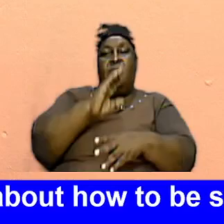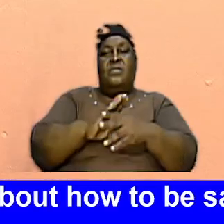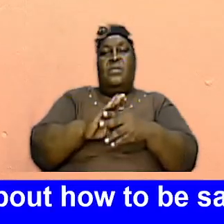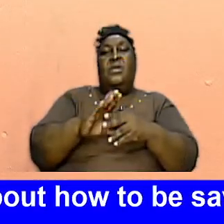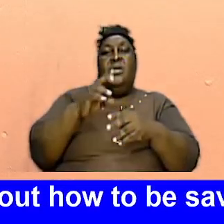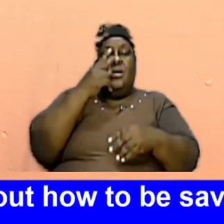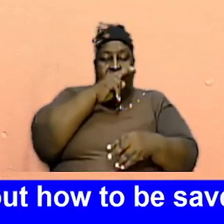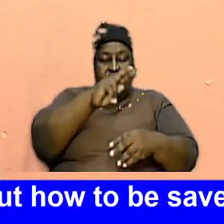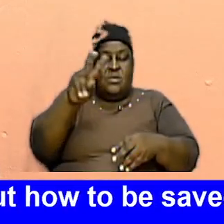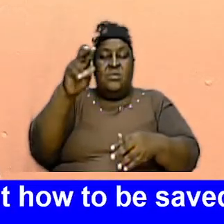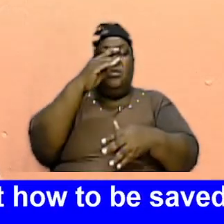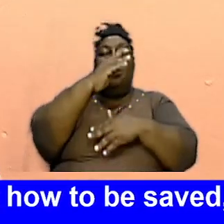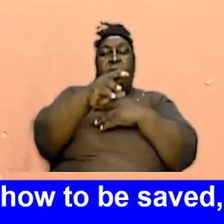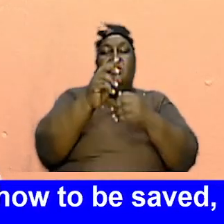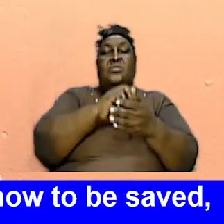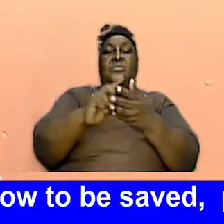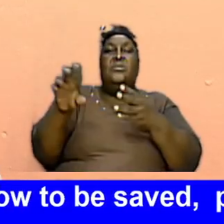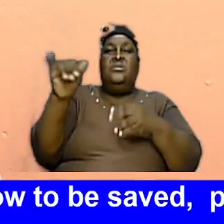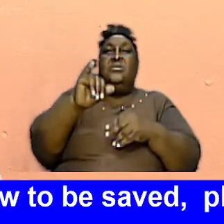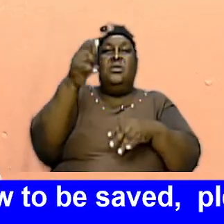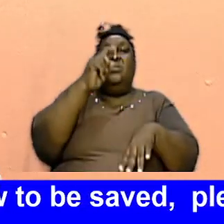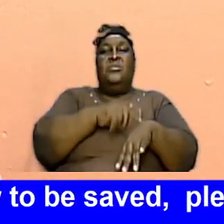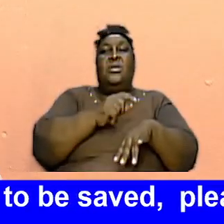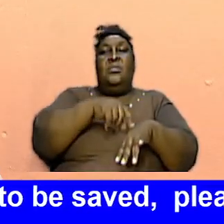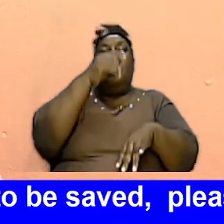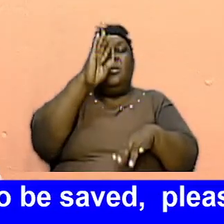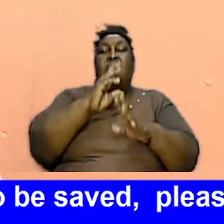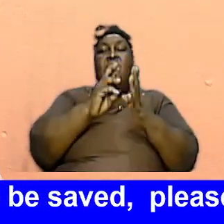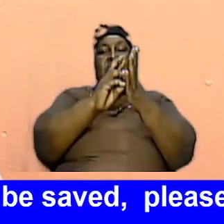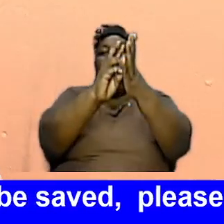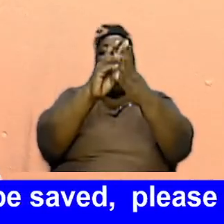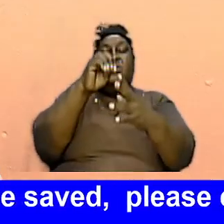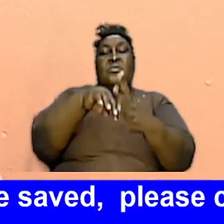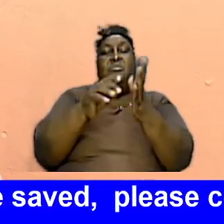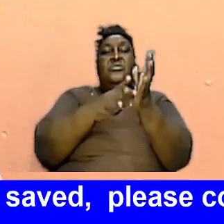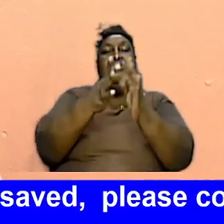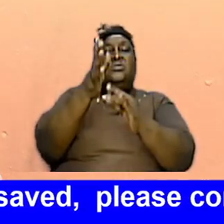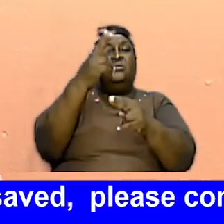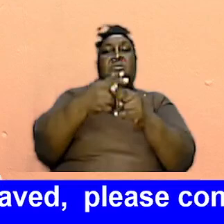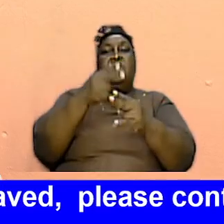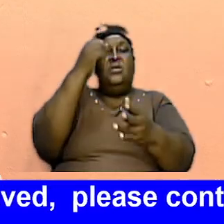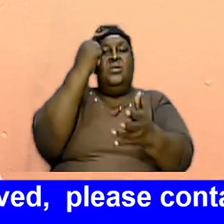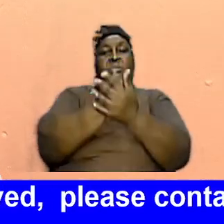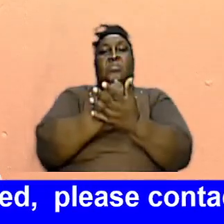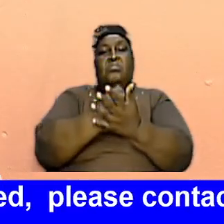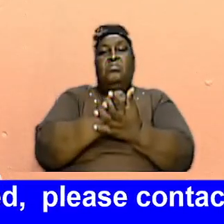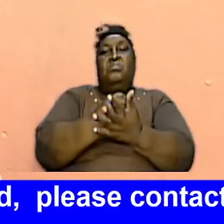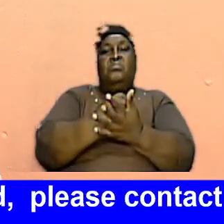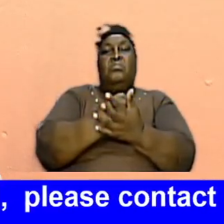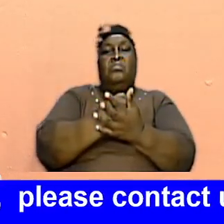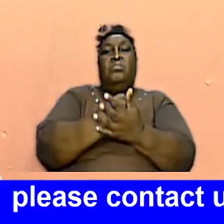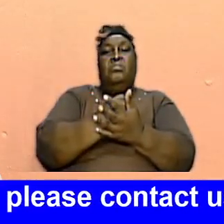See You Next Week Same Time God's Willing In Jesus Name Praise God